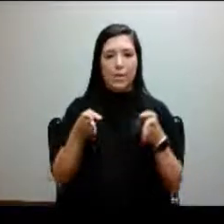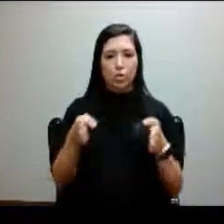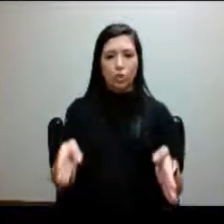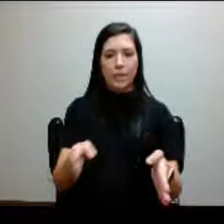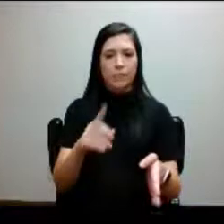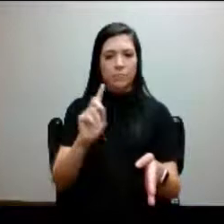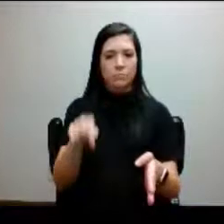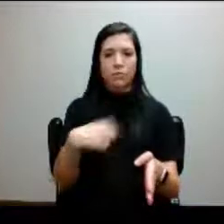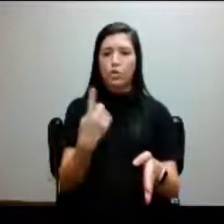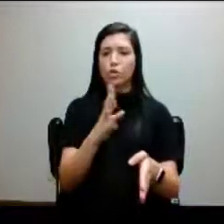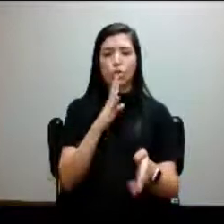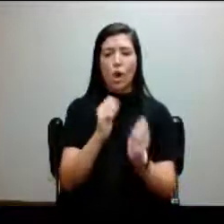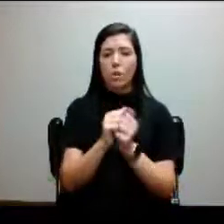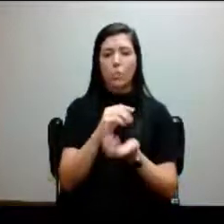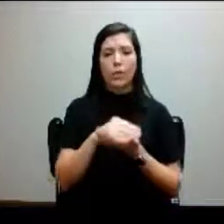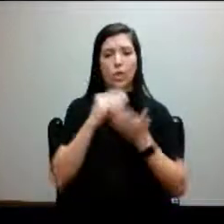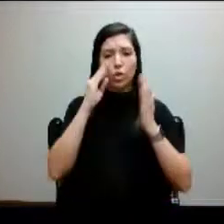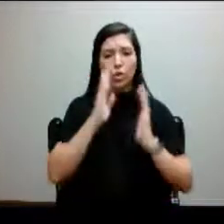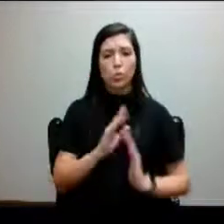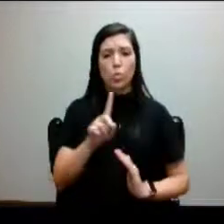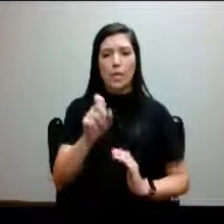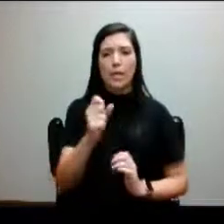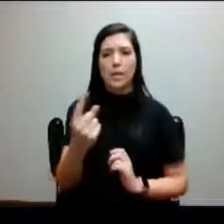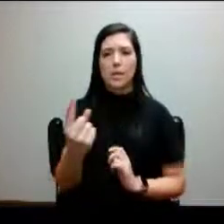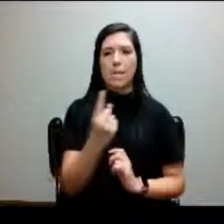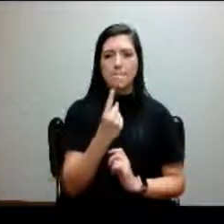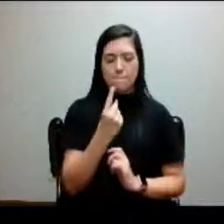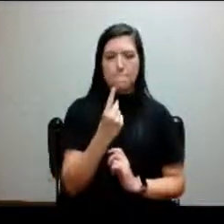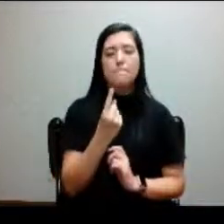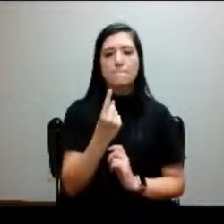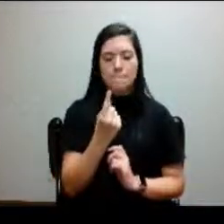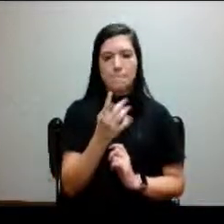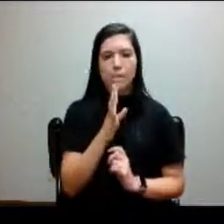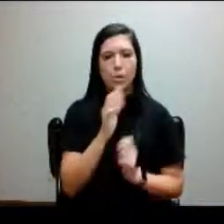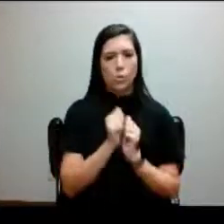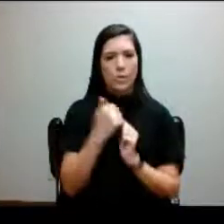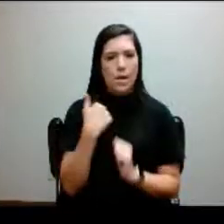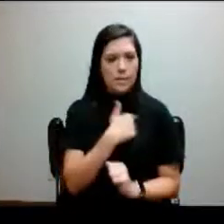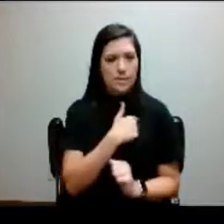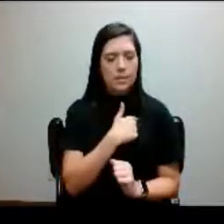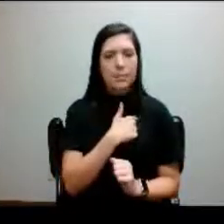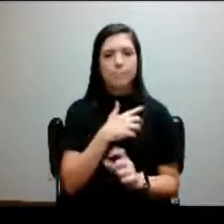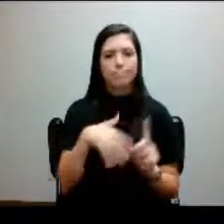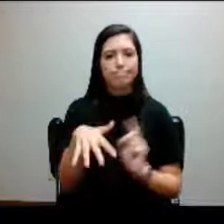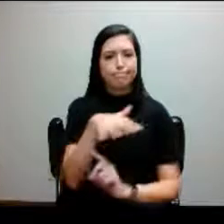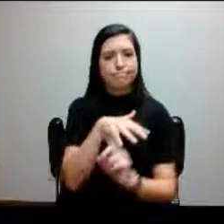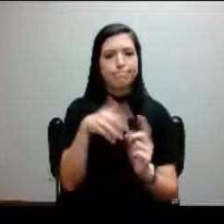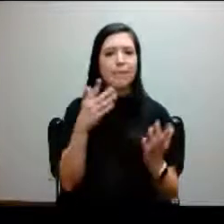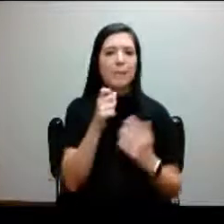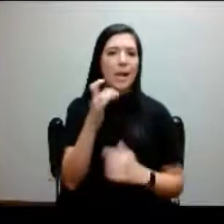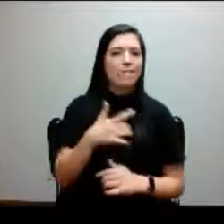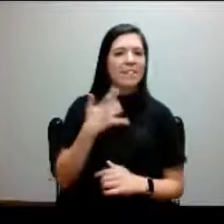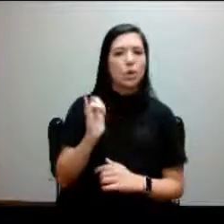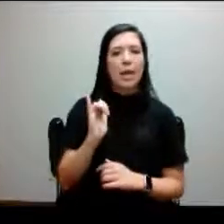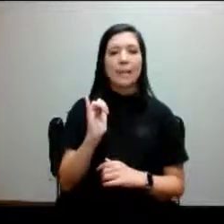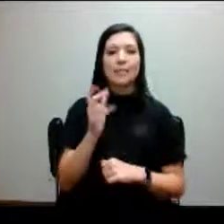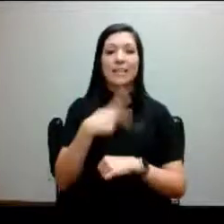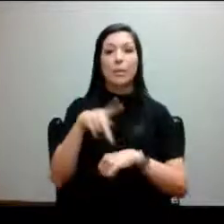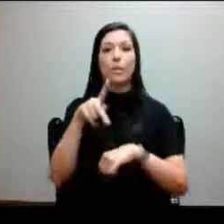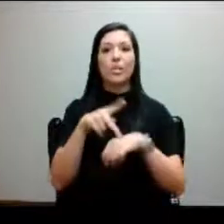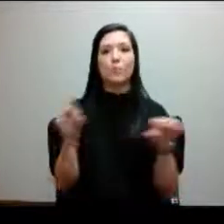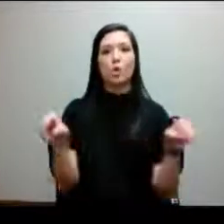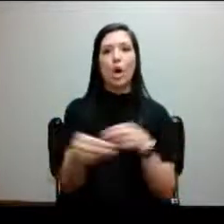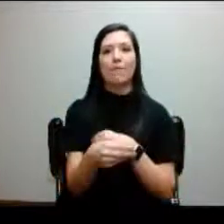with students and it gives the student to come and speak to us in a setting that doesn't quite feel like the principal's office as they sometimes